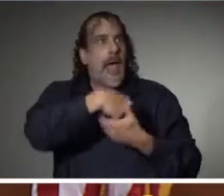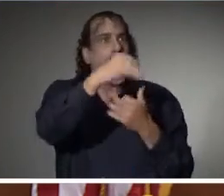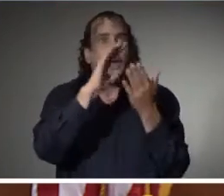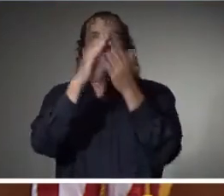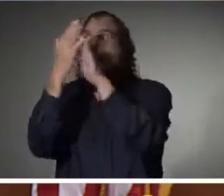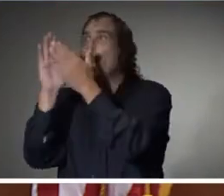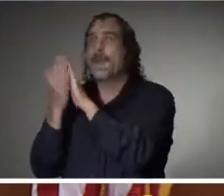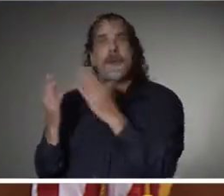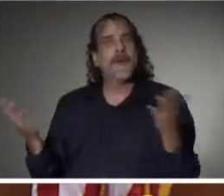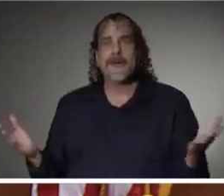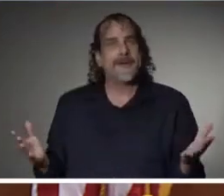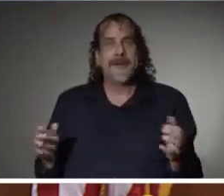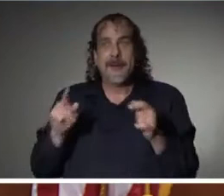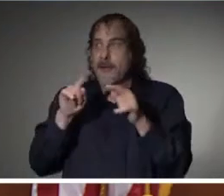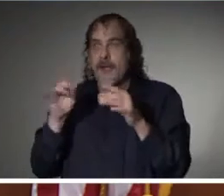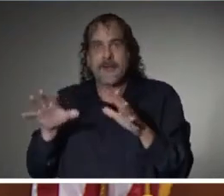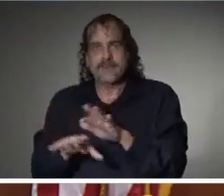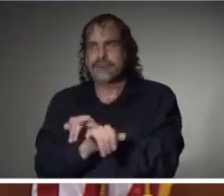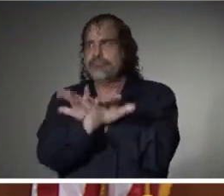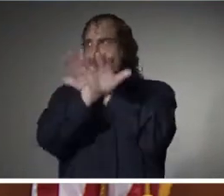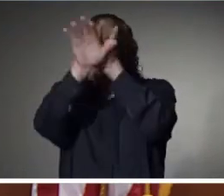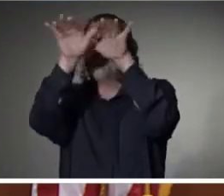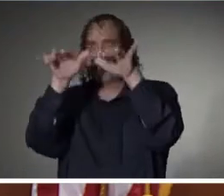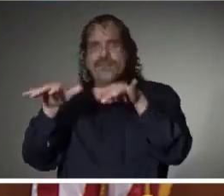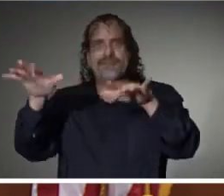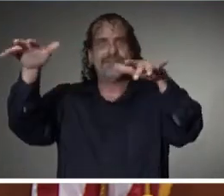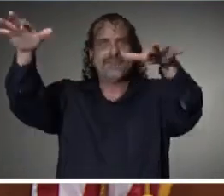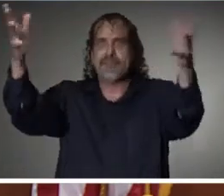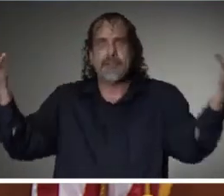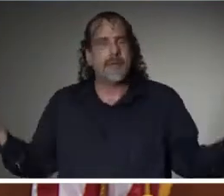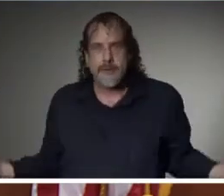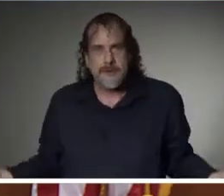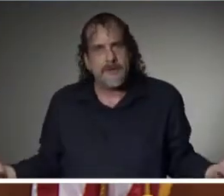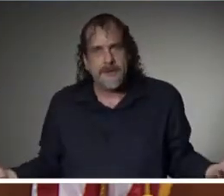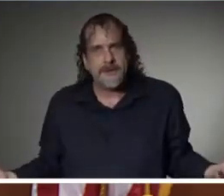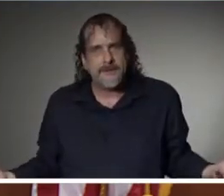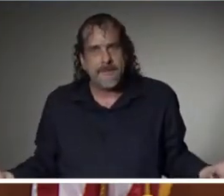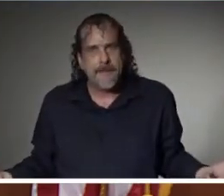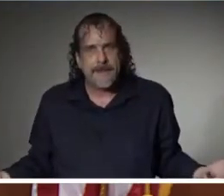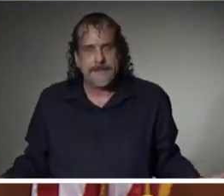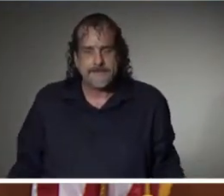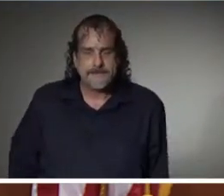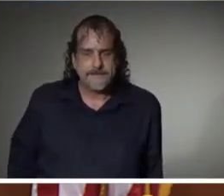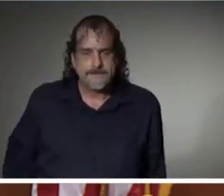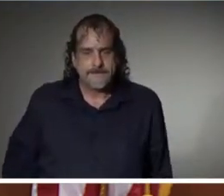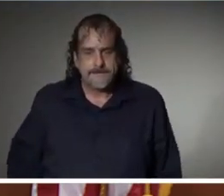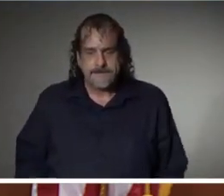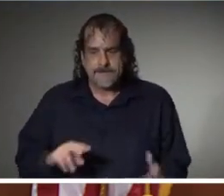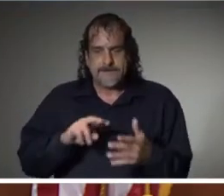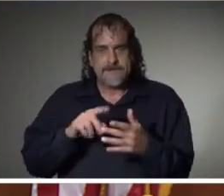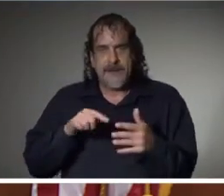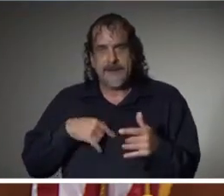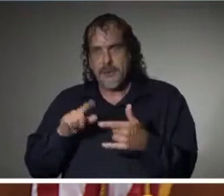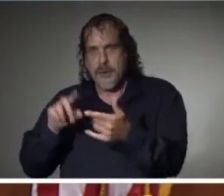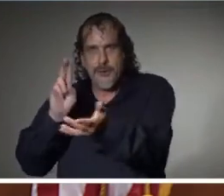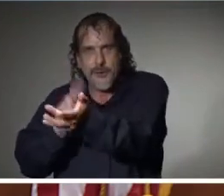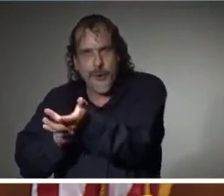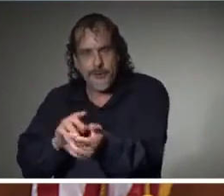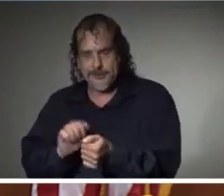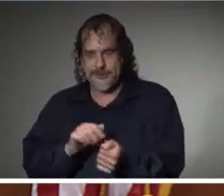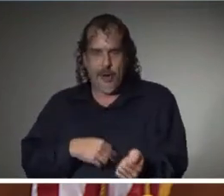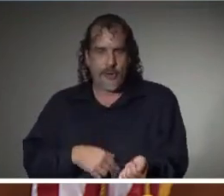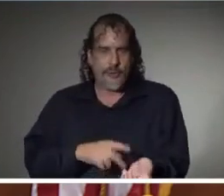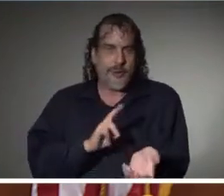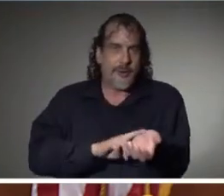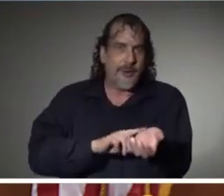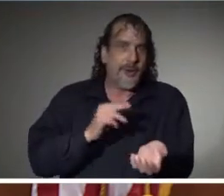matter what we do, it ends up getting into either a health care worker or a worker at a long-term care